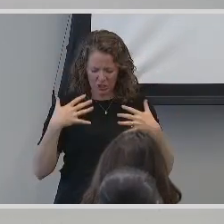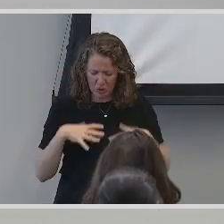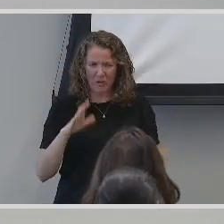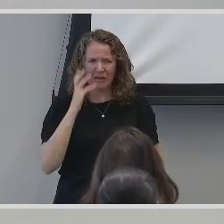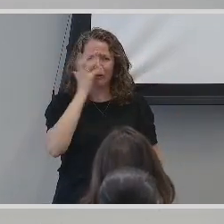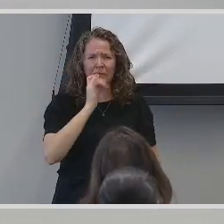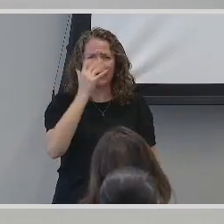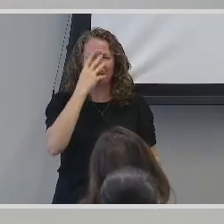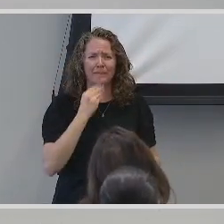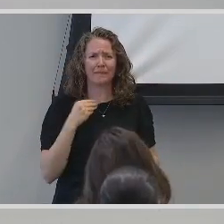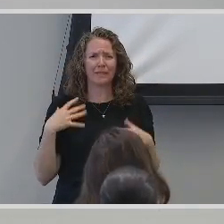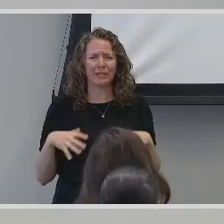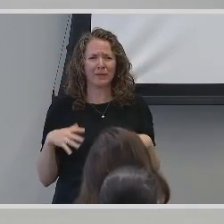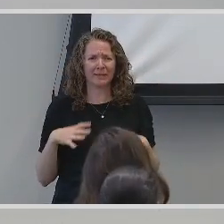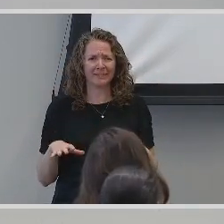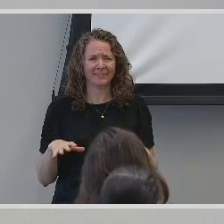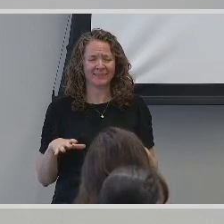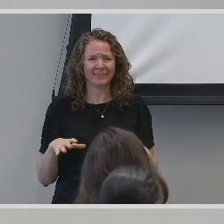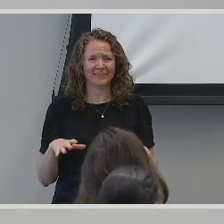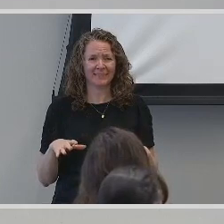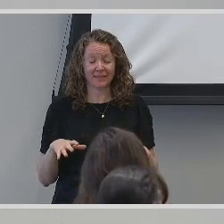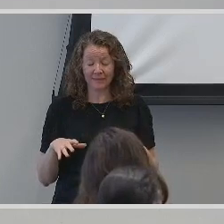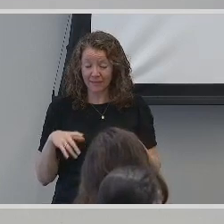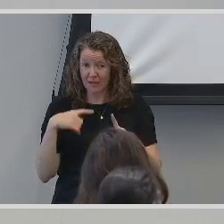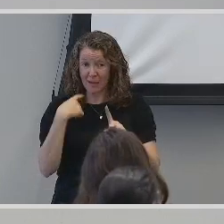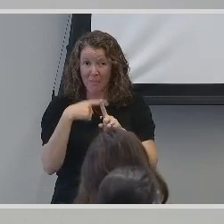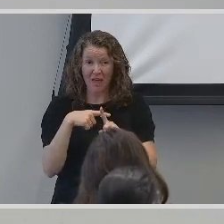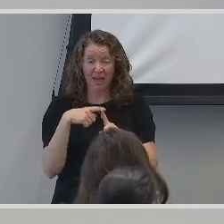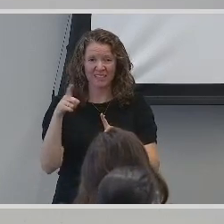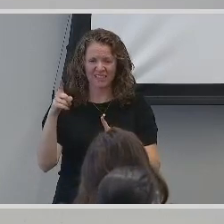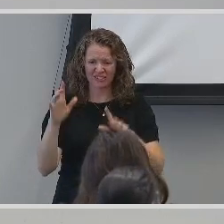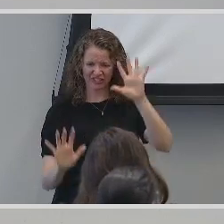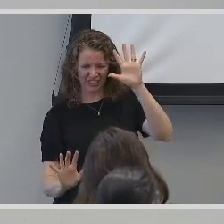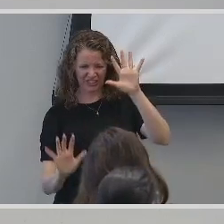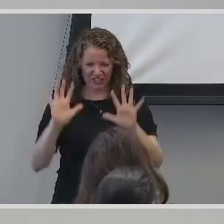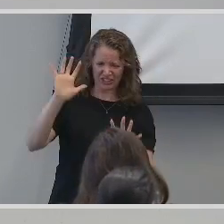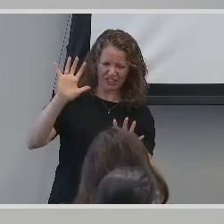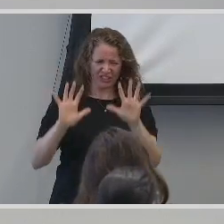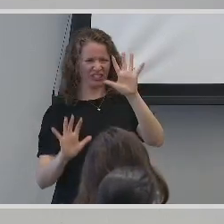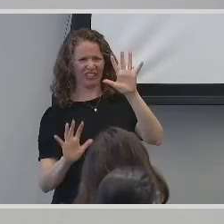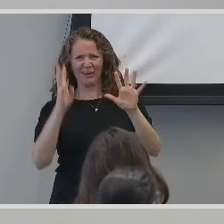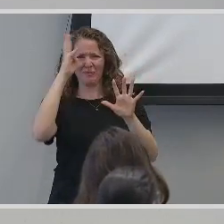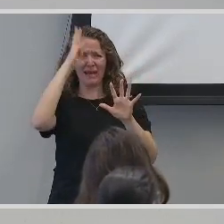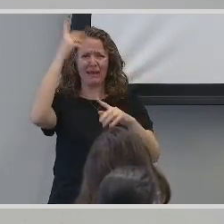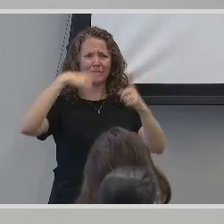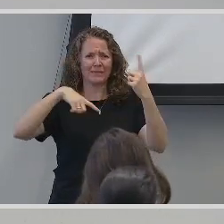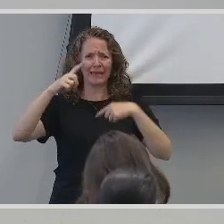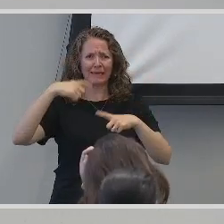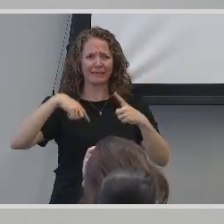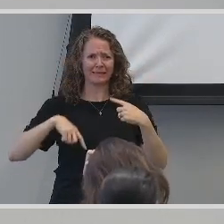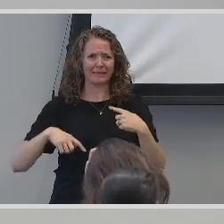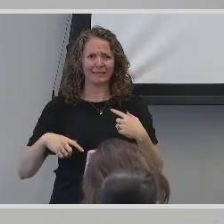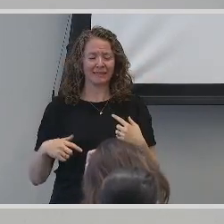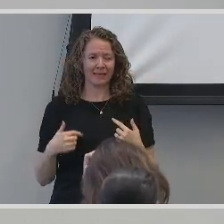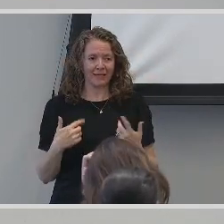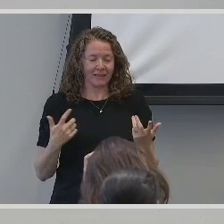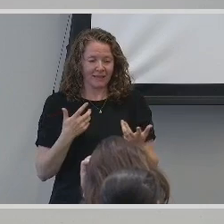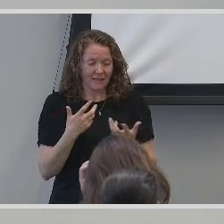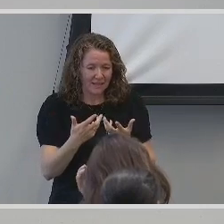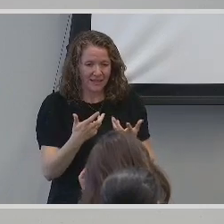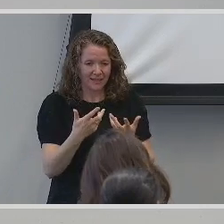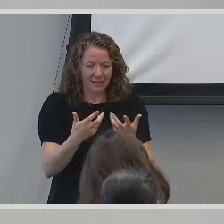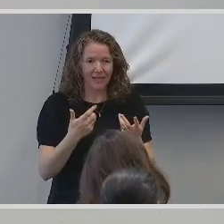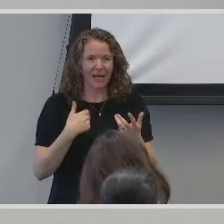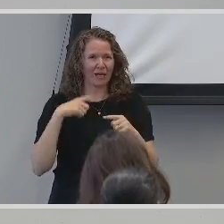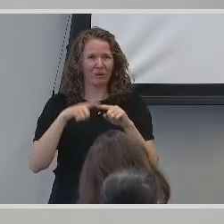pajamas. To make matters worse, she used numerous gestures to make signs up. I could not follow